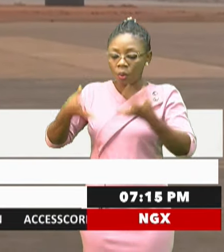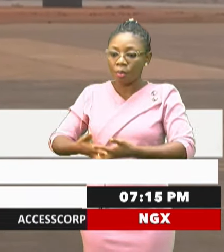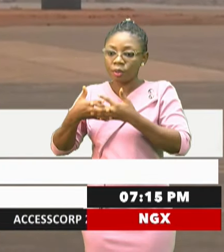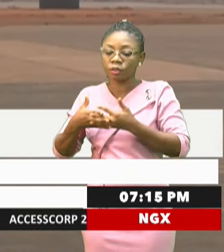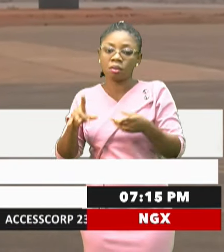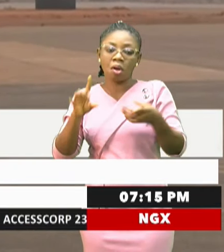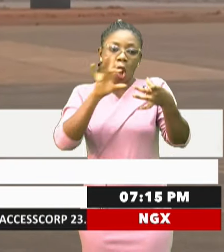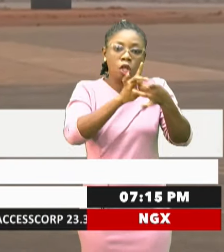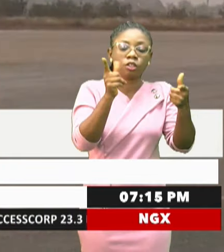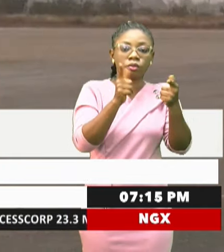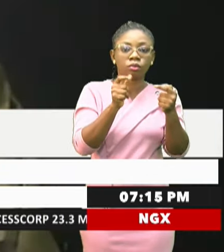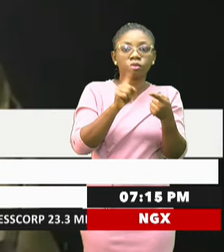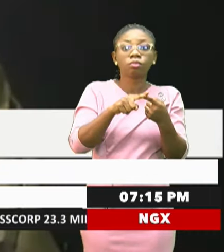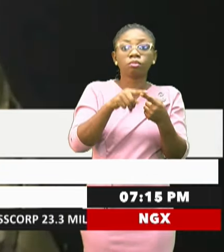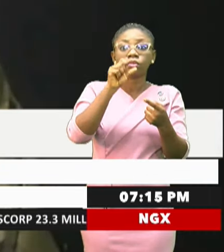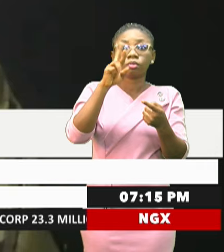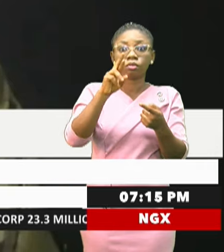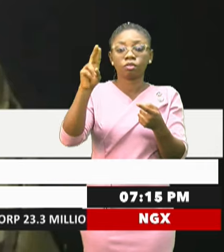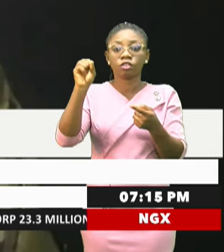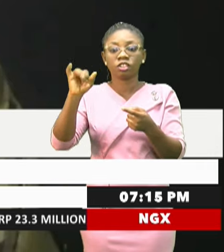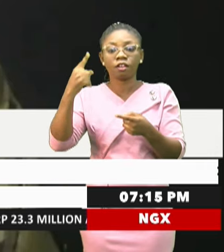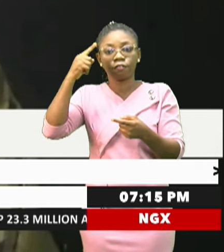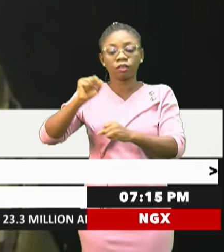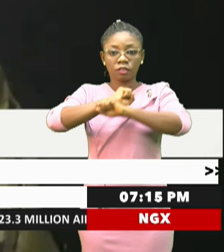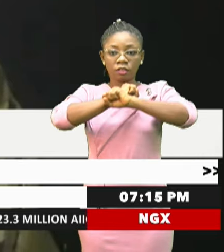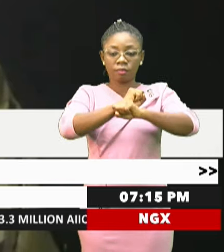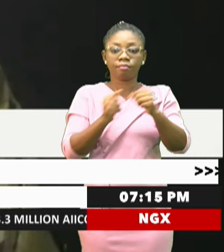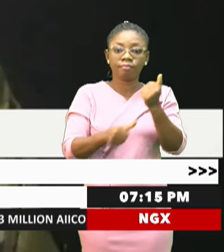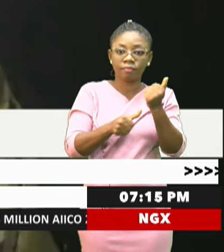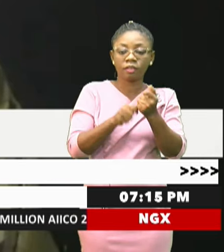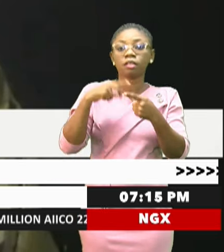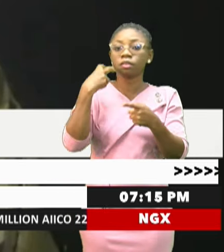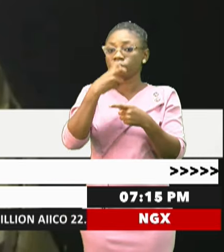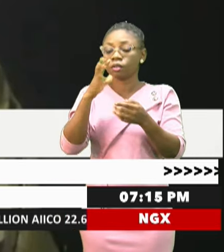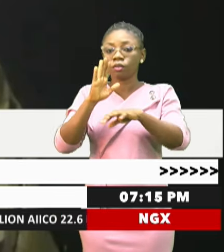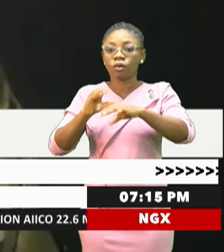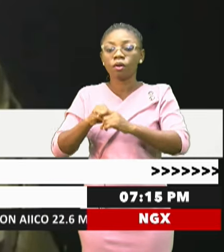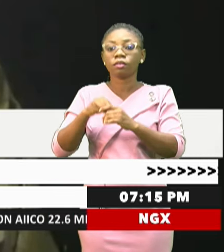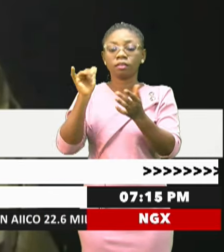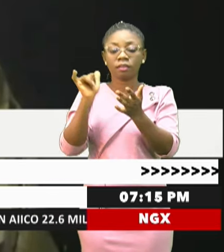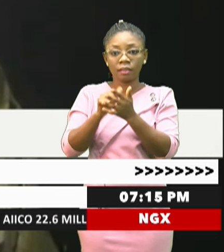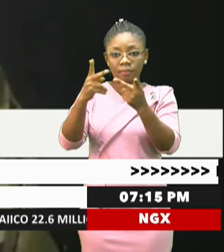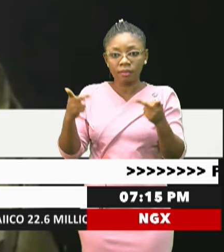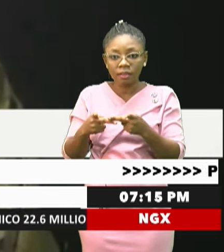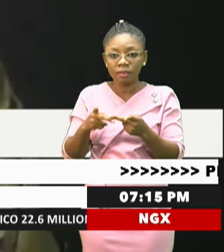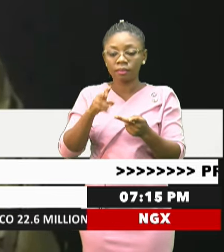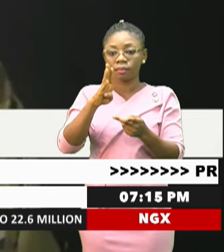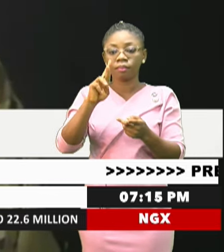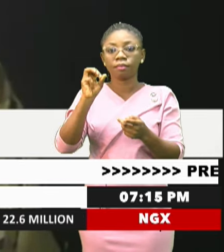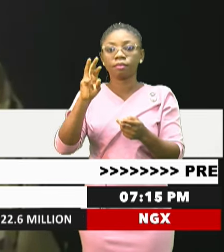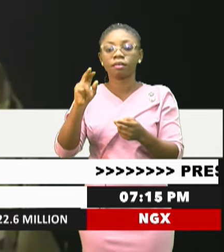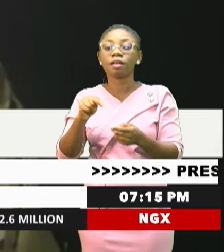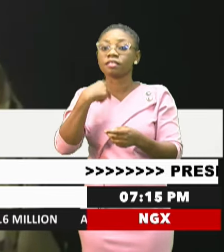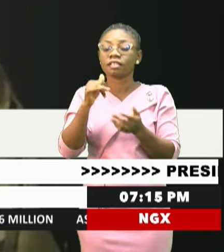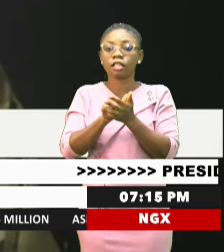for security assistance. Speaking to reporters as he travels to Gaboroni, Brown said that as the U.S. pulls its 1